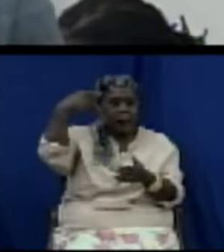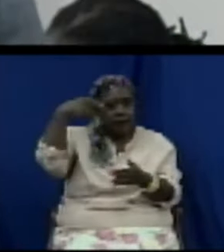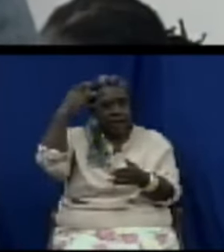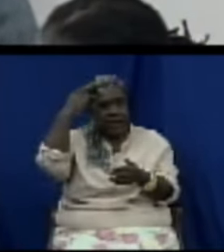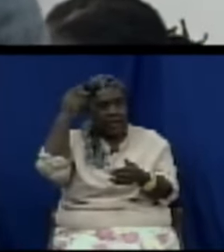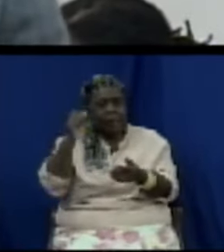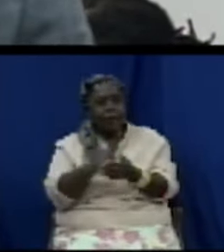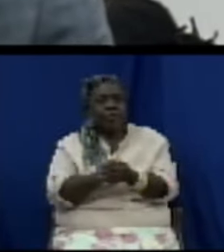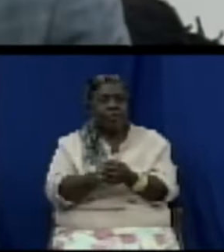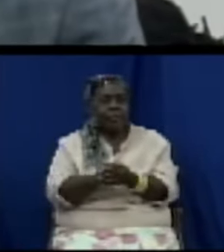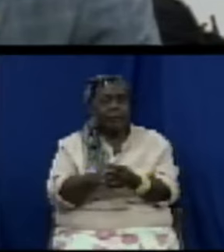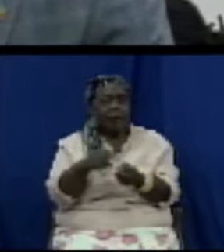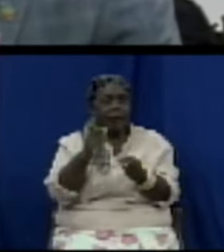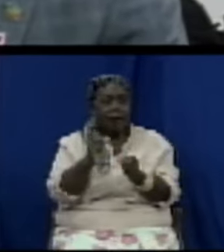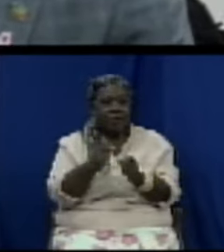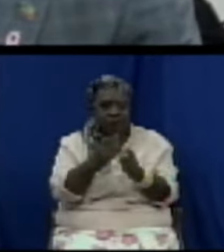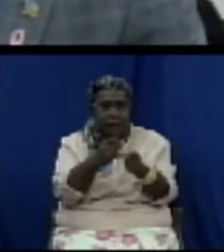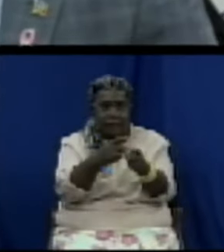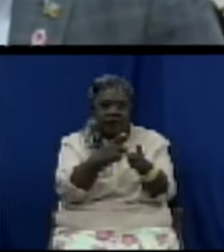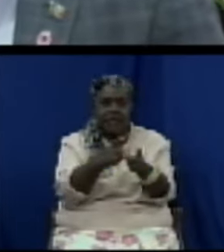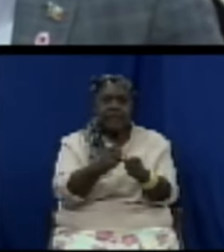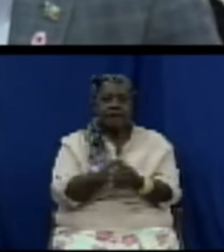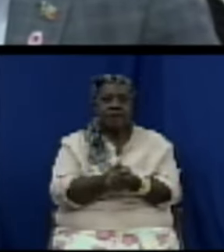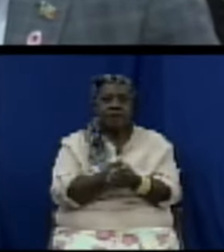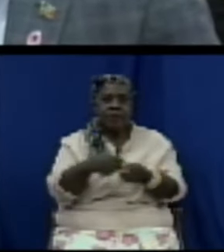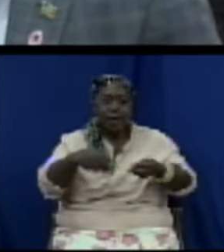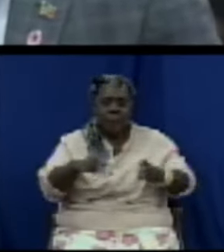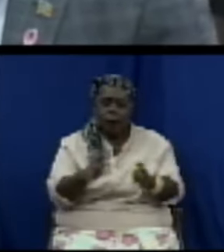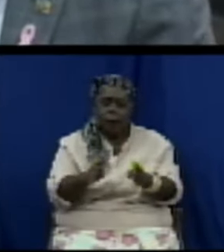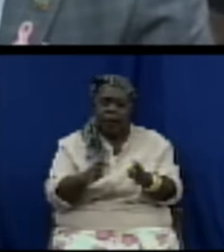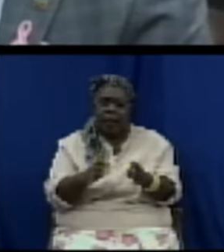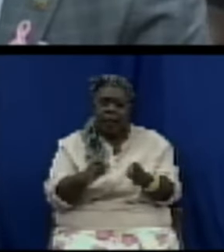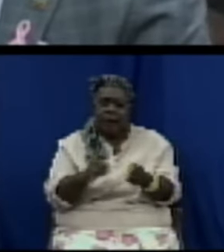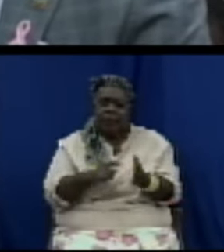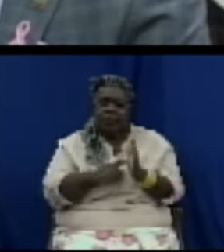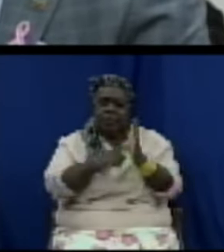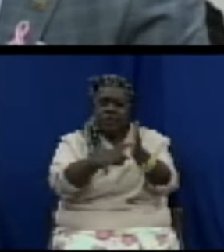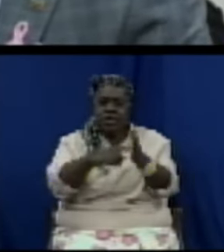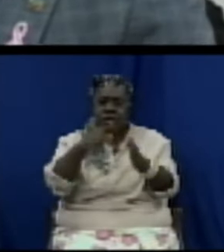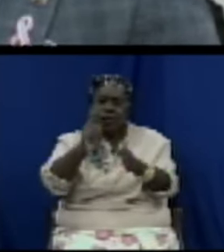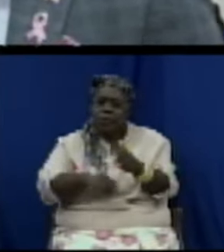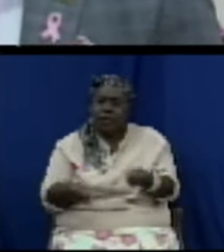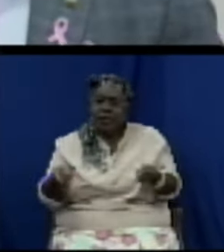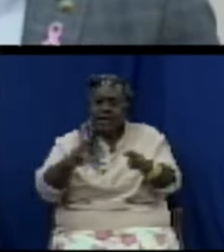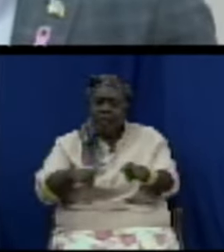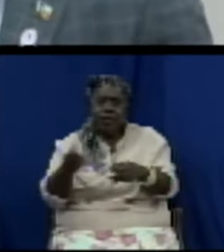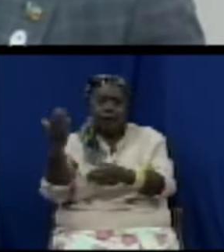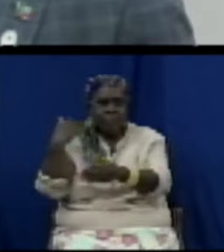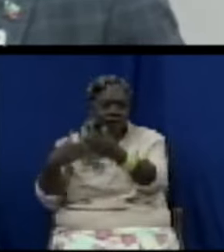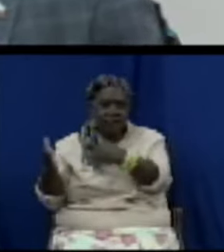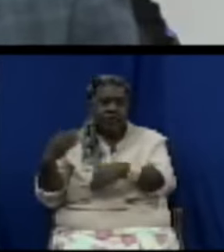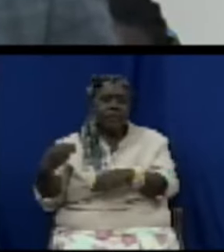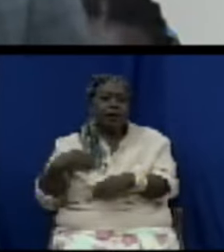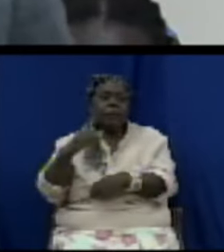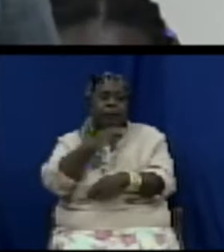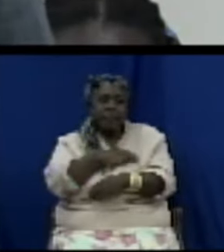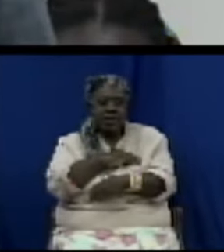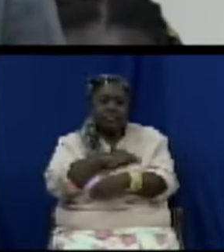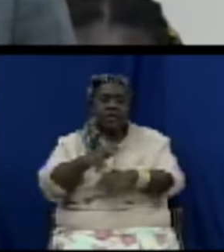Speaker. Just very quickly, by way of update, with respect to the ministries that